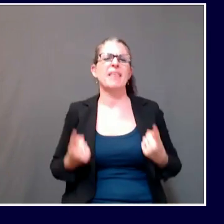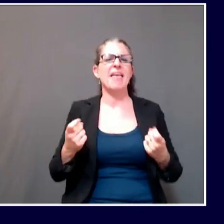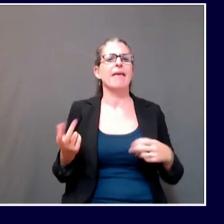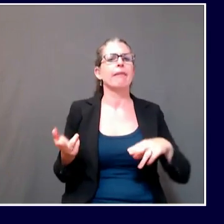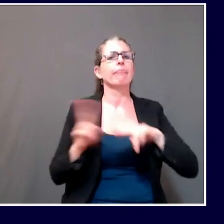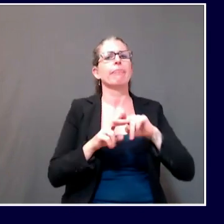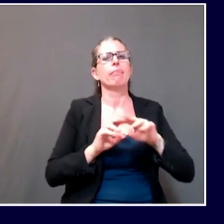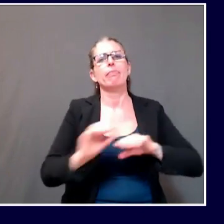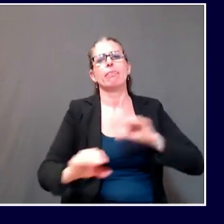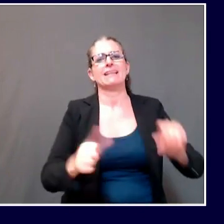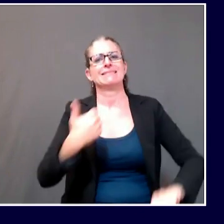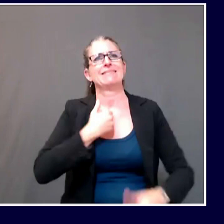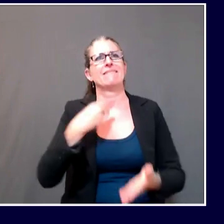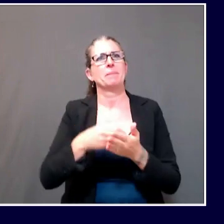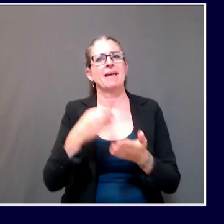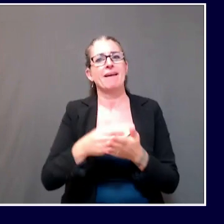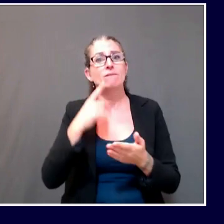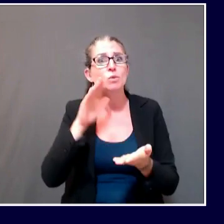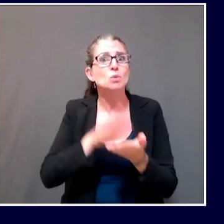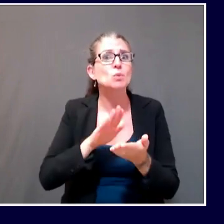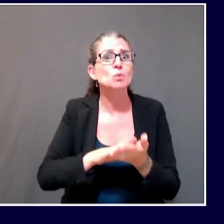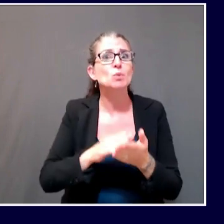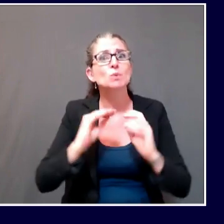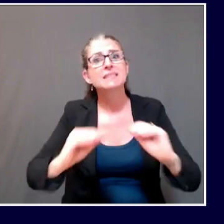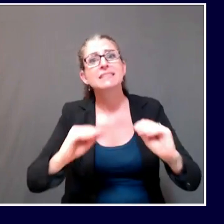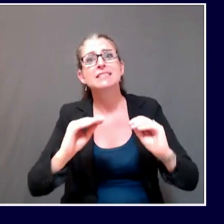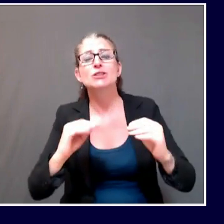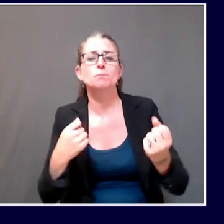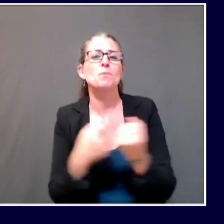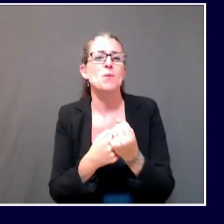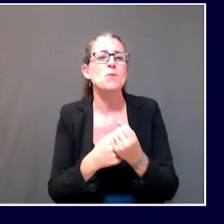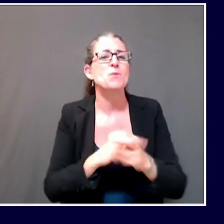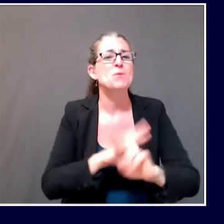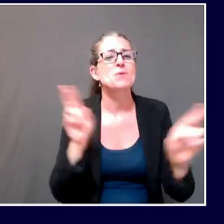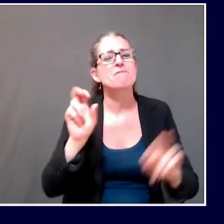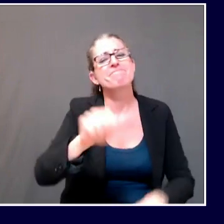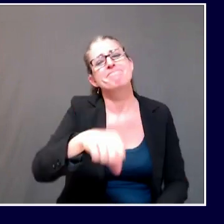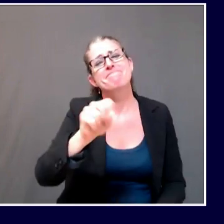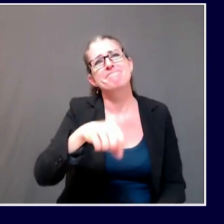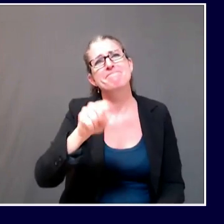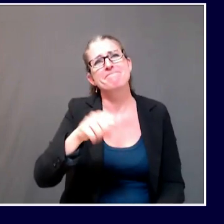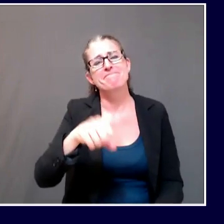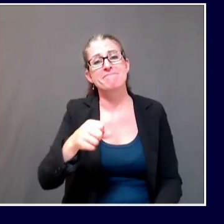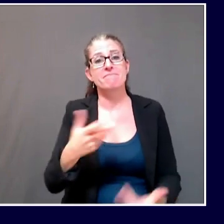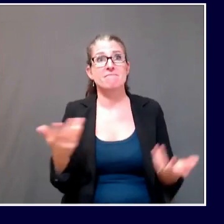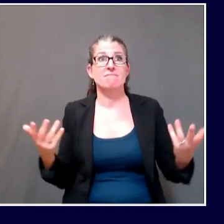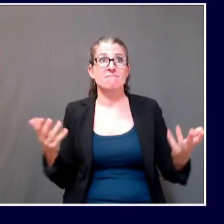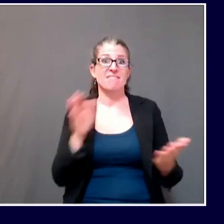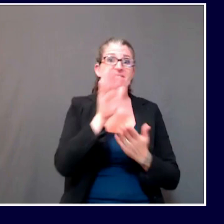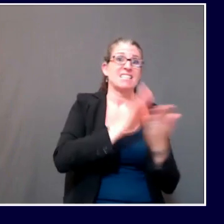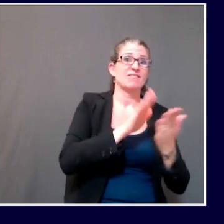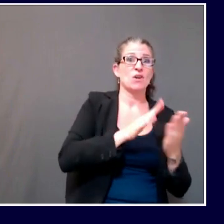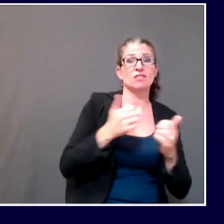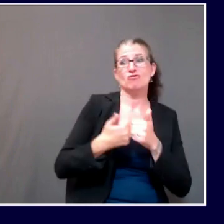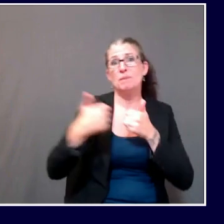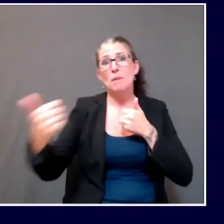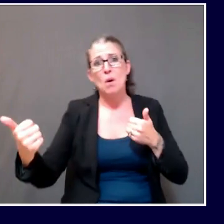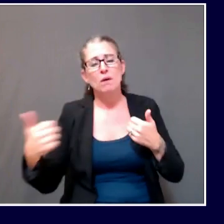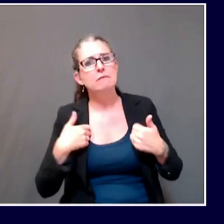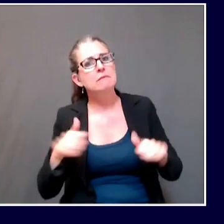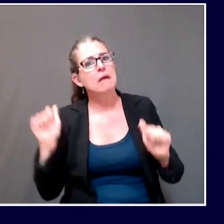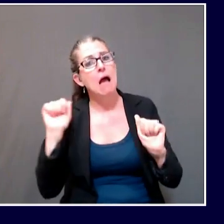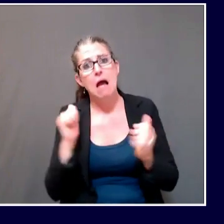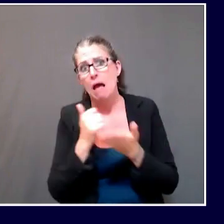classroom instruction and or remote instruction. And we'll do the best we can to help them in every way. Thank you so much.